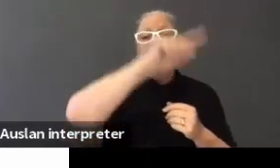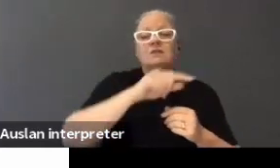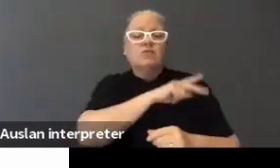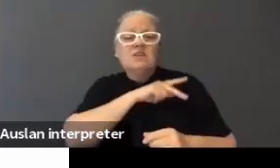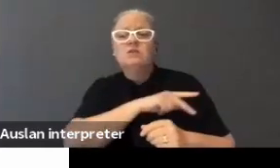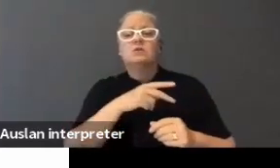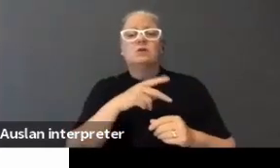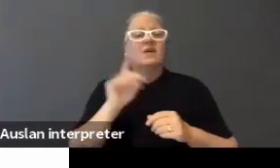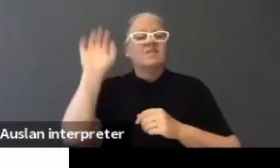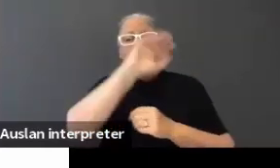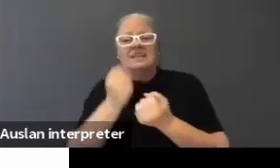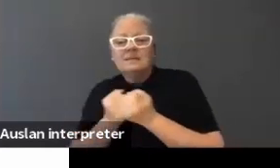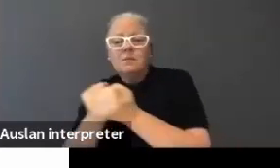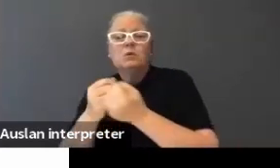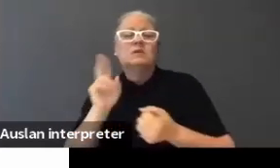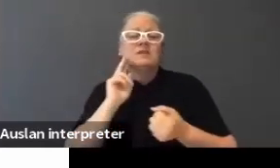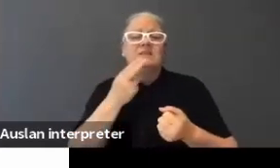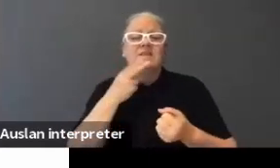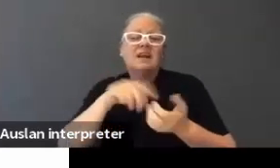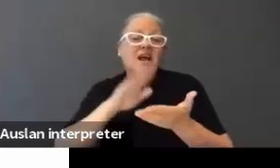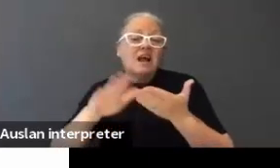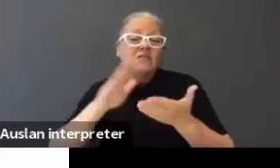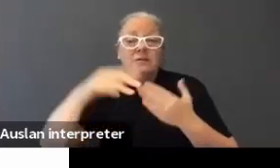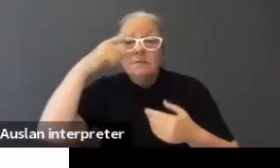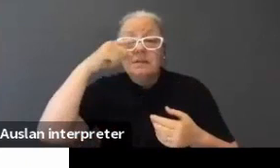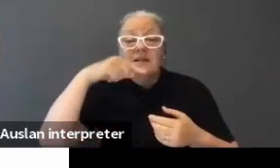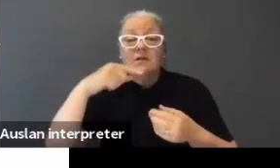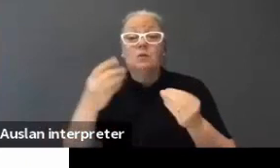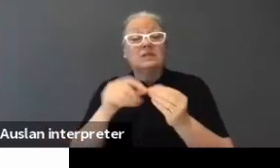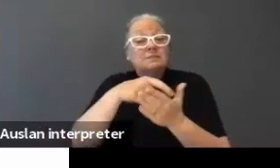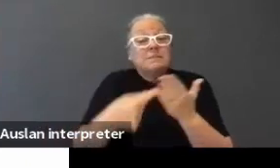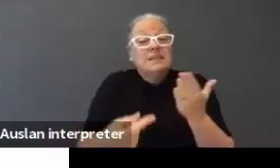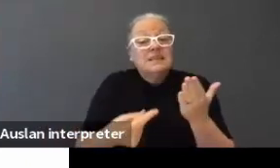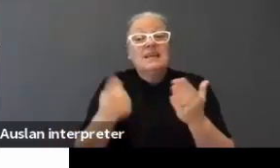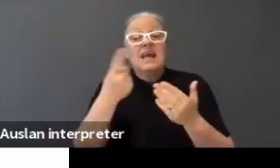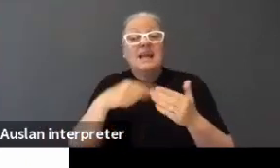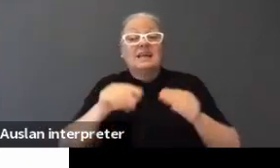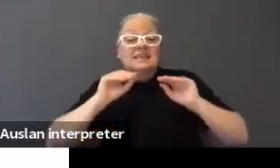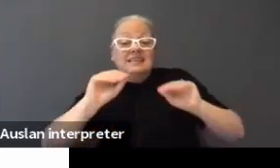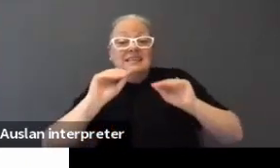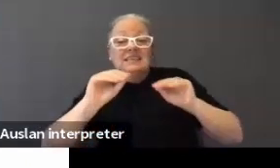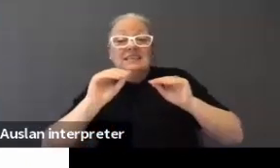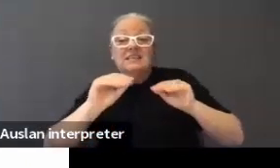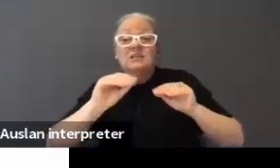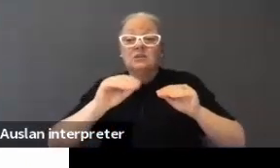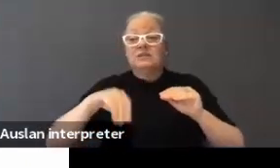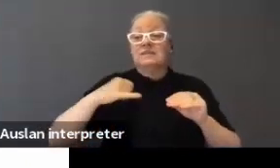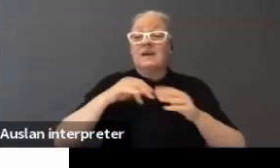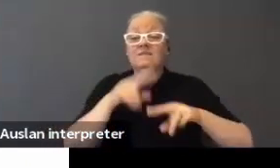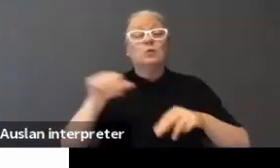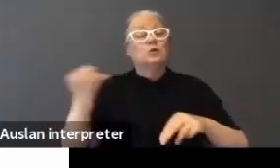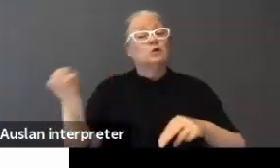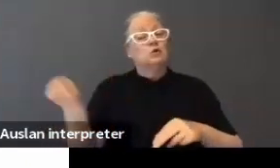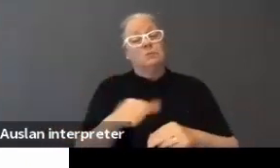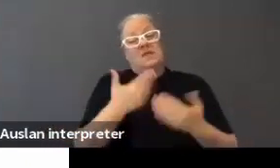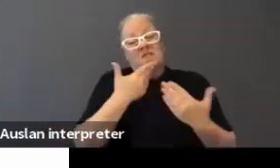support they've given to deaf, hard of hearing, people with a disability and the teaching staff, I think we should be very thankful that they